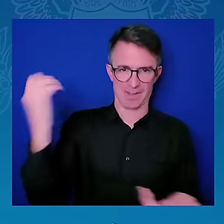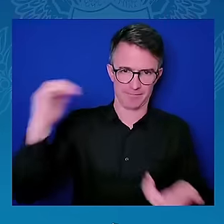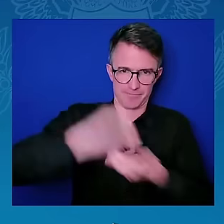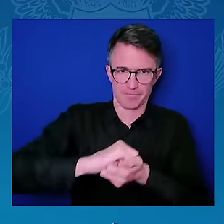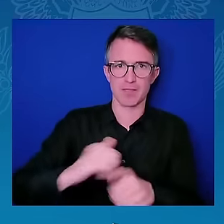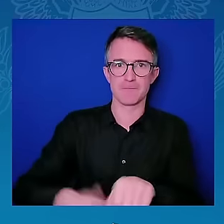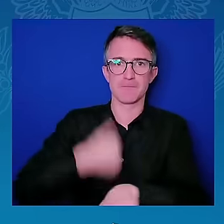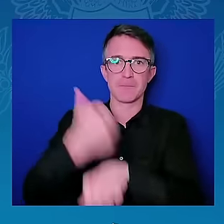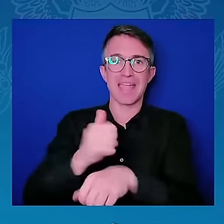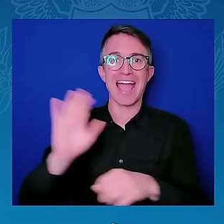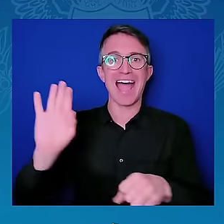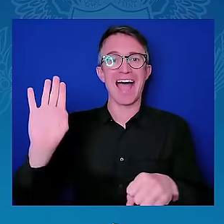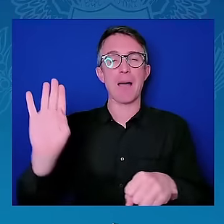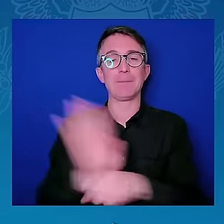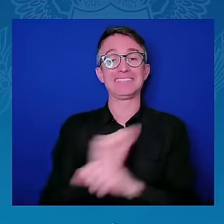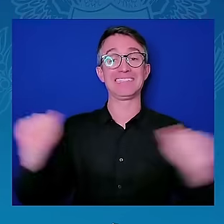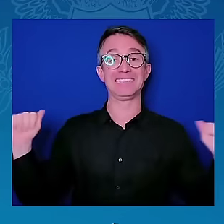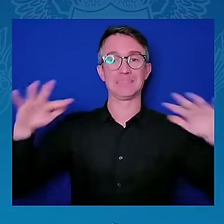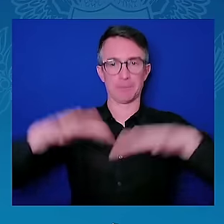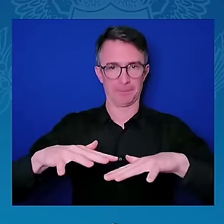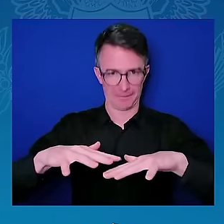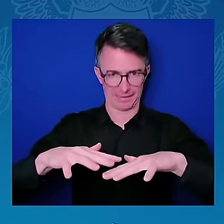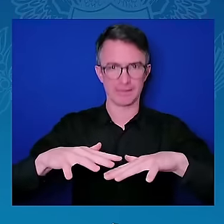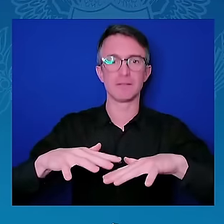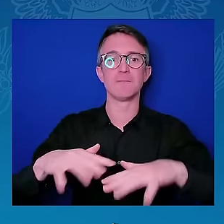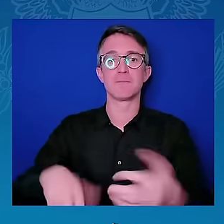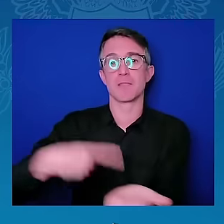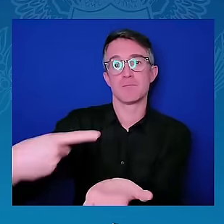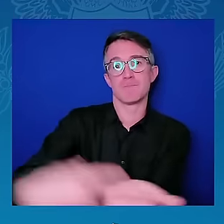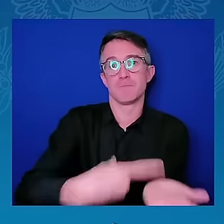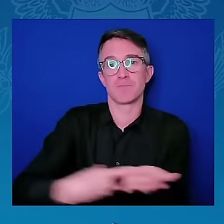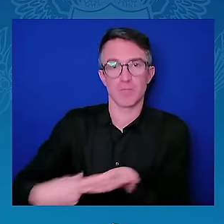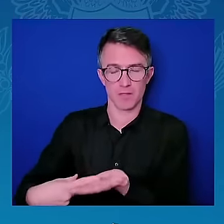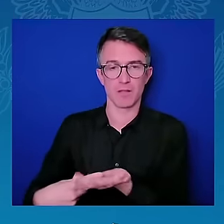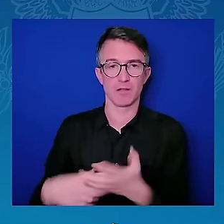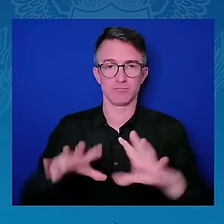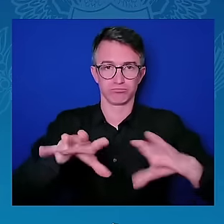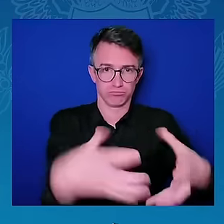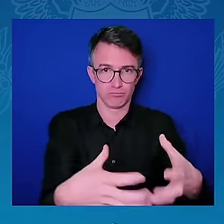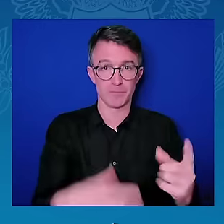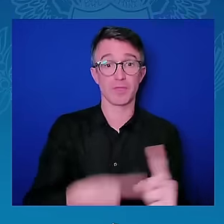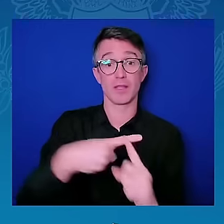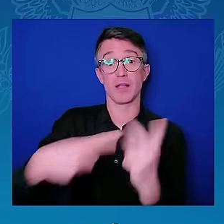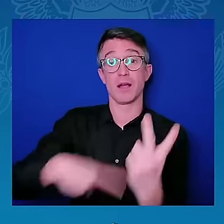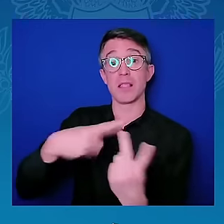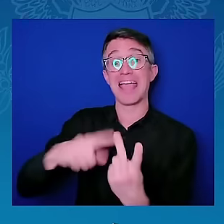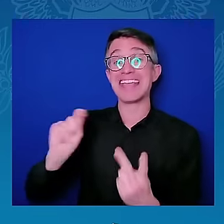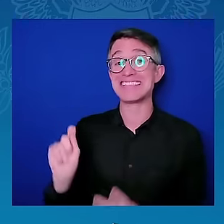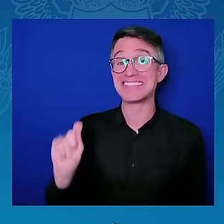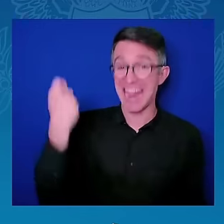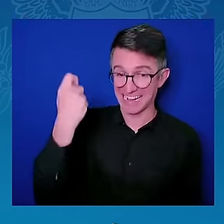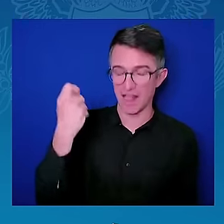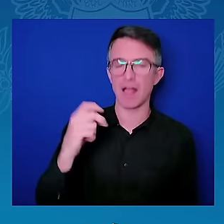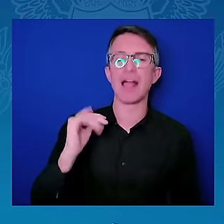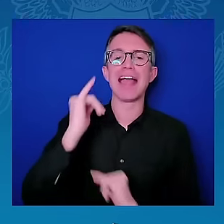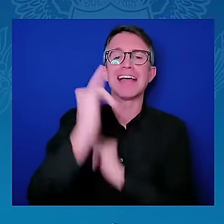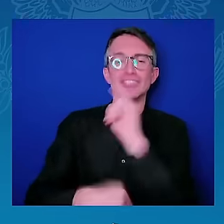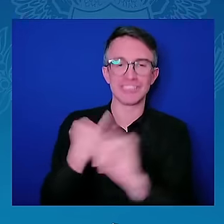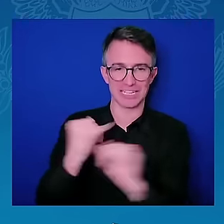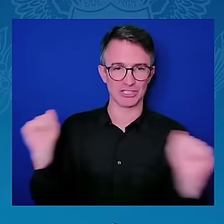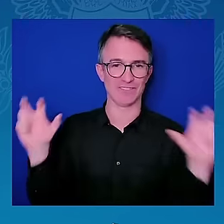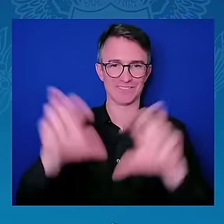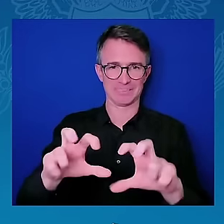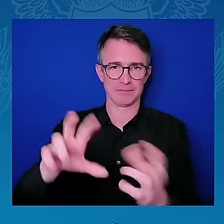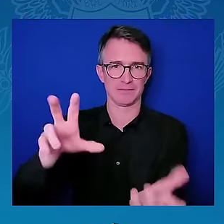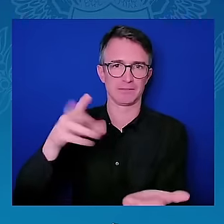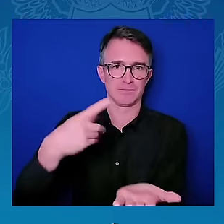numerous delegations of private sector executives, including last month, to coincide with Secretary Raimondo's successful and